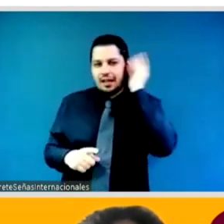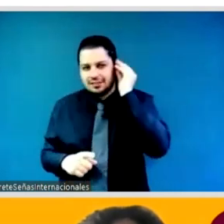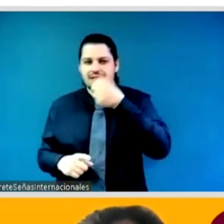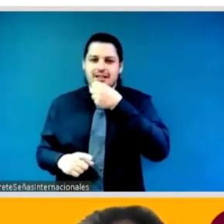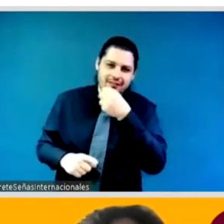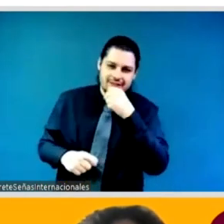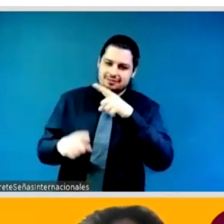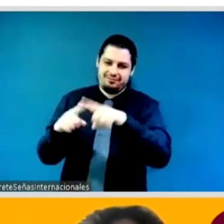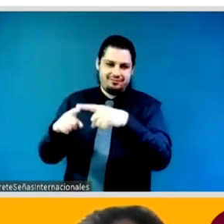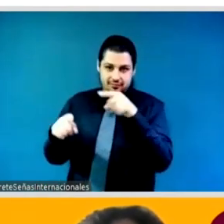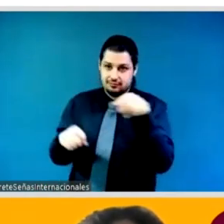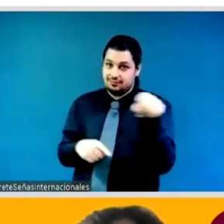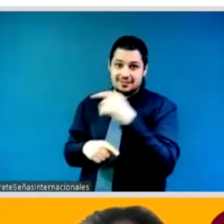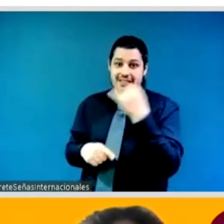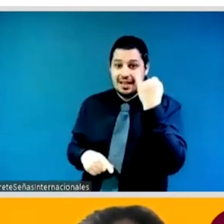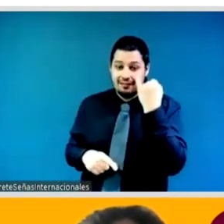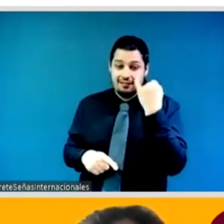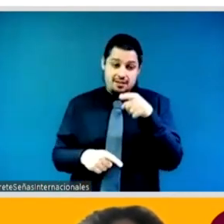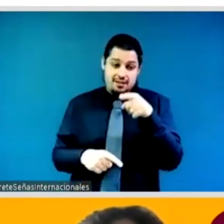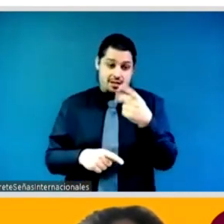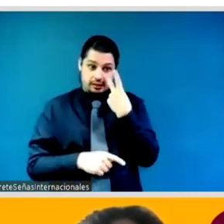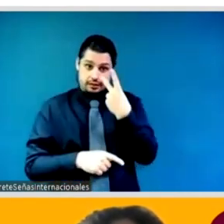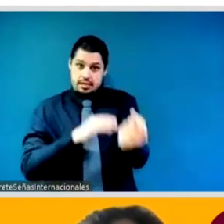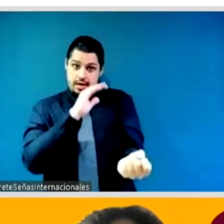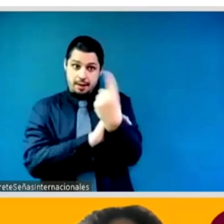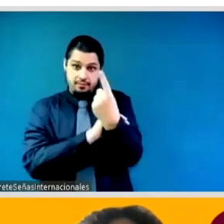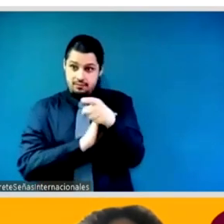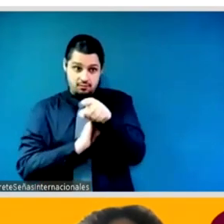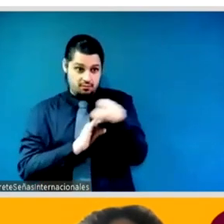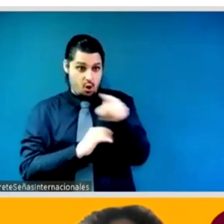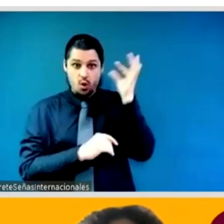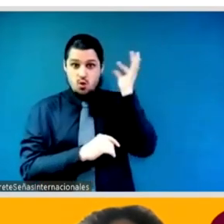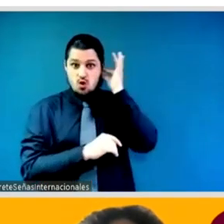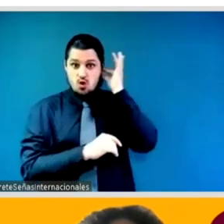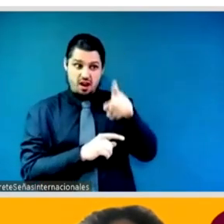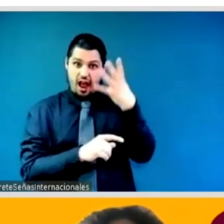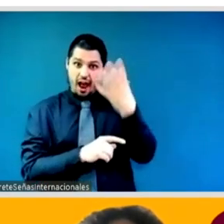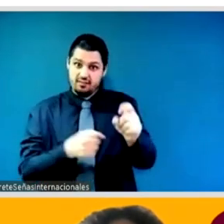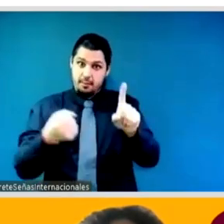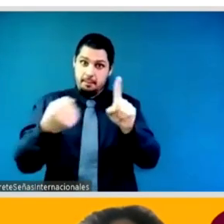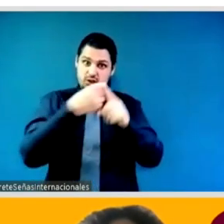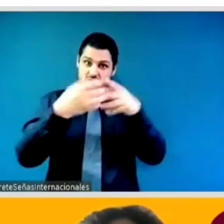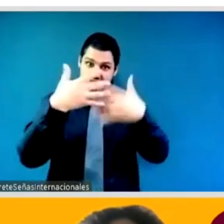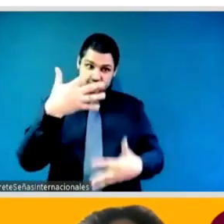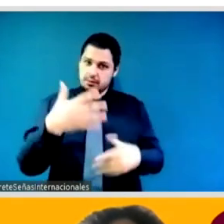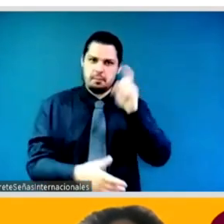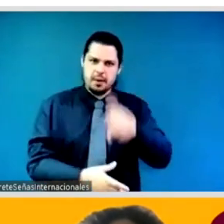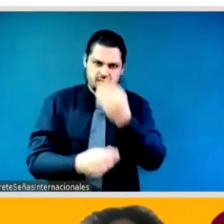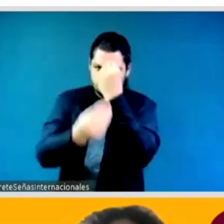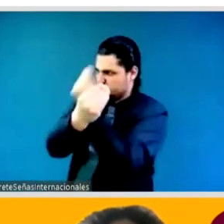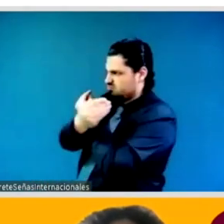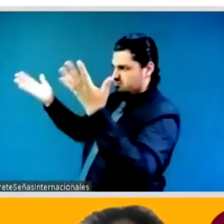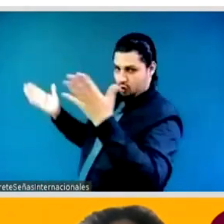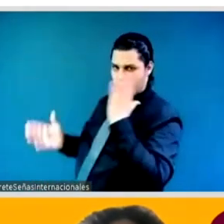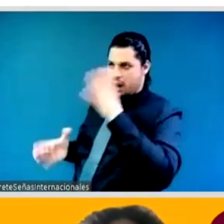organizations and movements this is very important not only to inform um you know adequate responses but also as i said